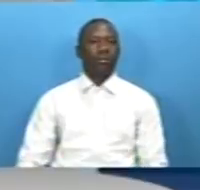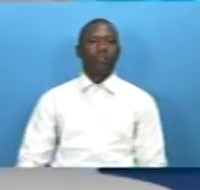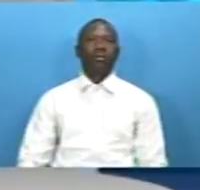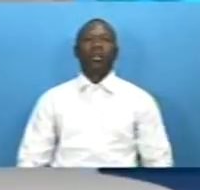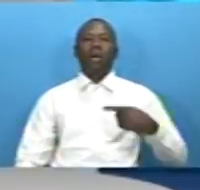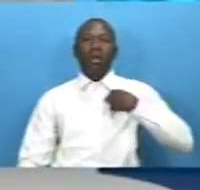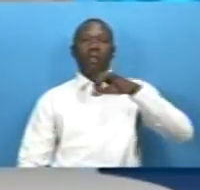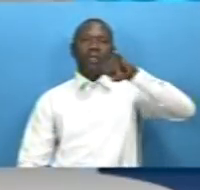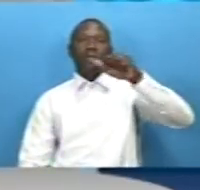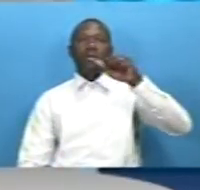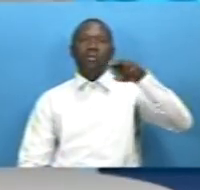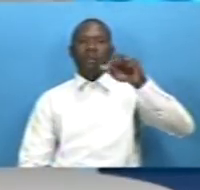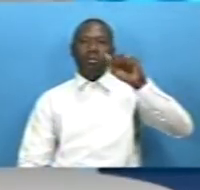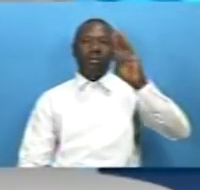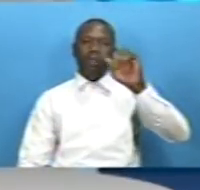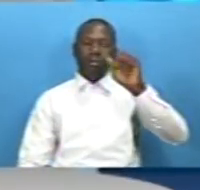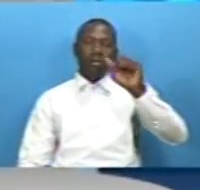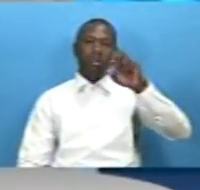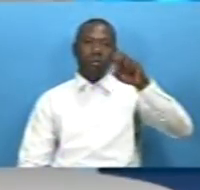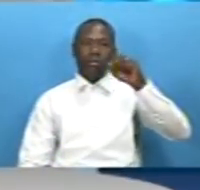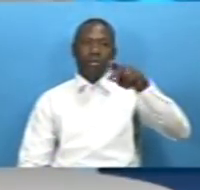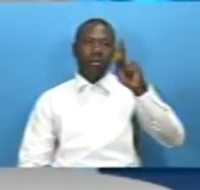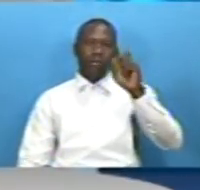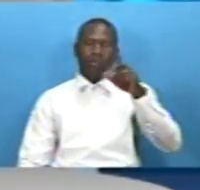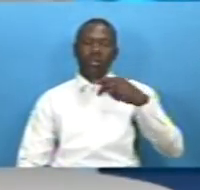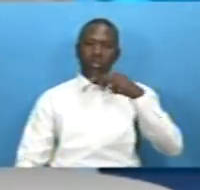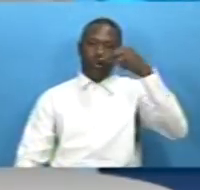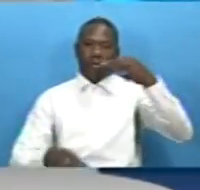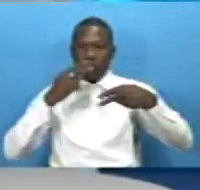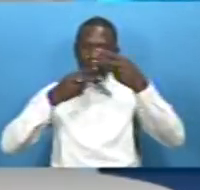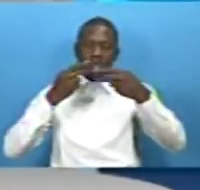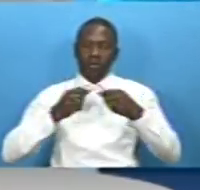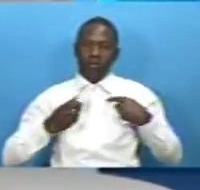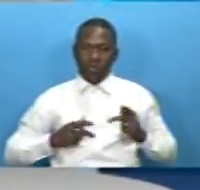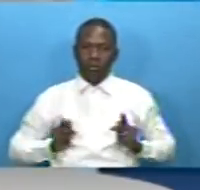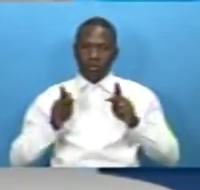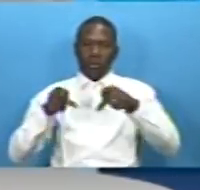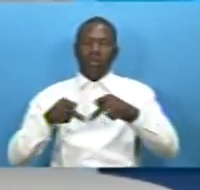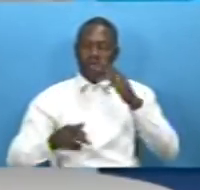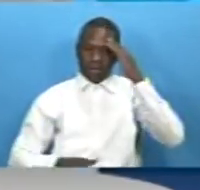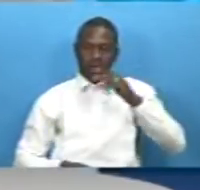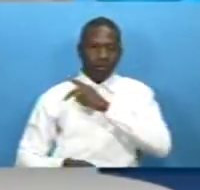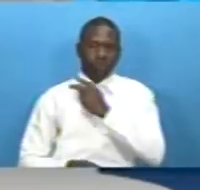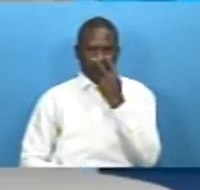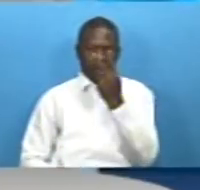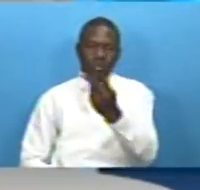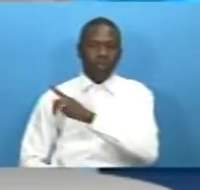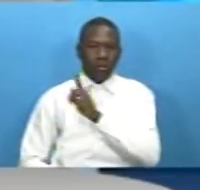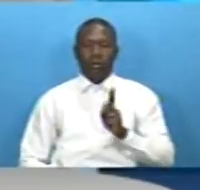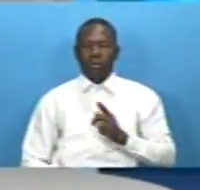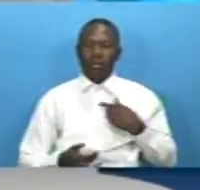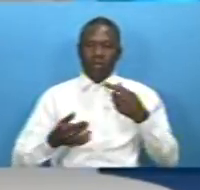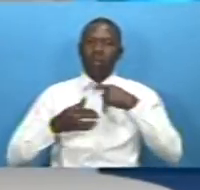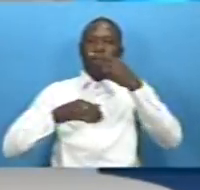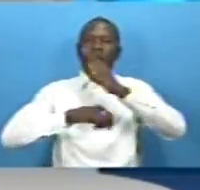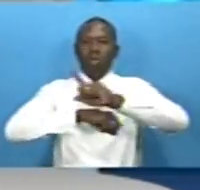hi i'm jenna bosonko and this is qtv news coming to you live from our studios on caribou avenue thanks for joining us and here are the main